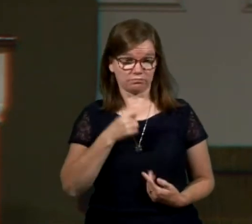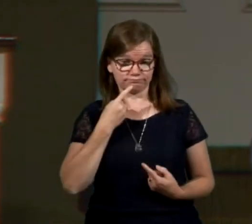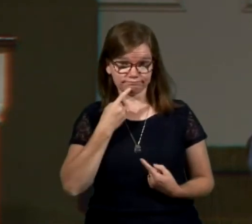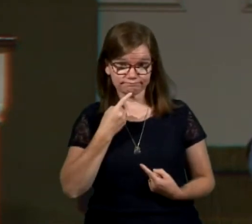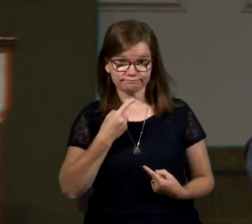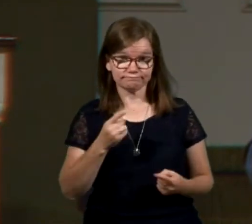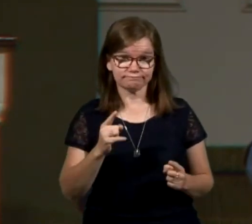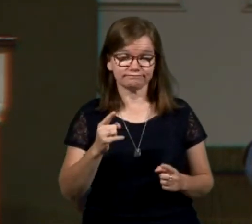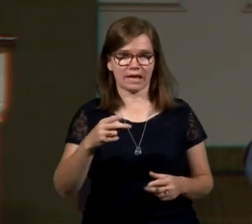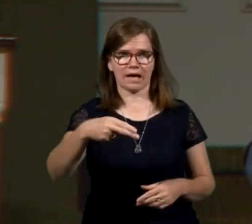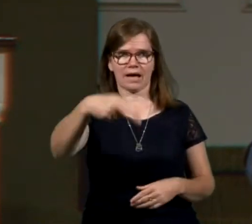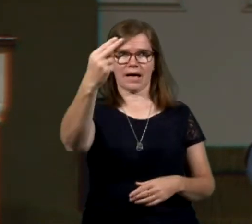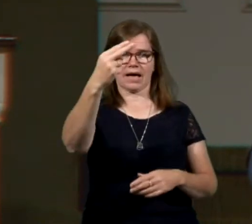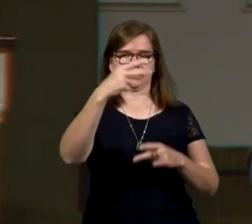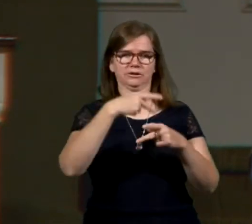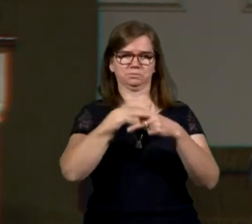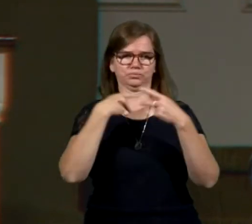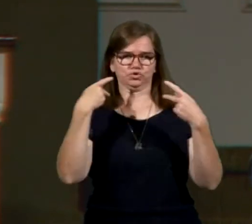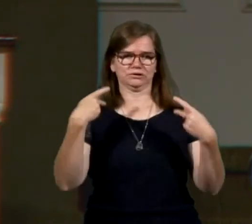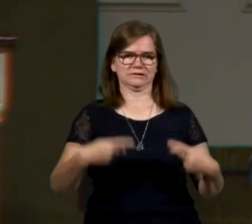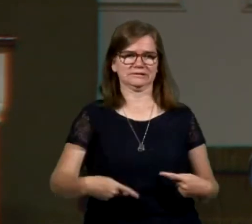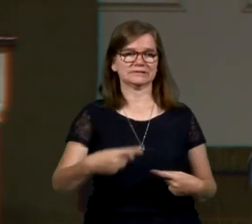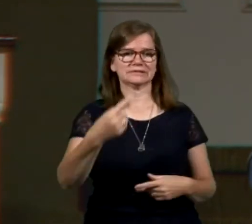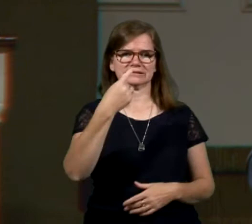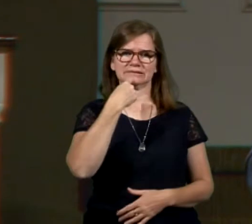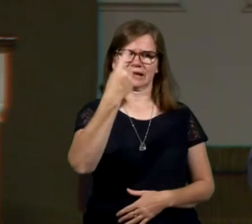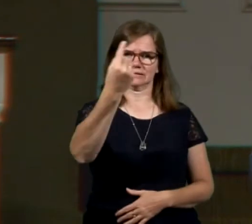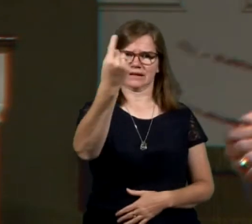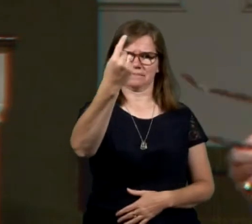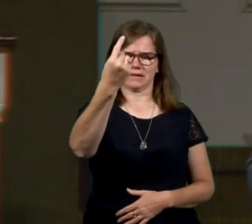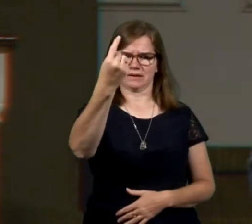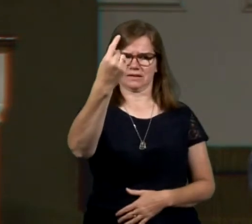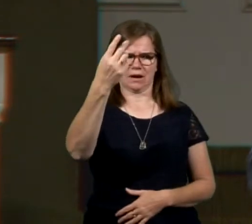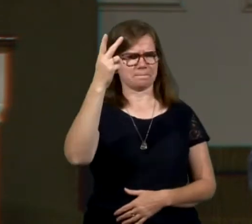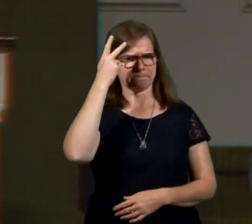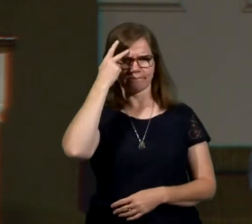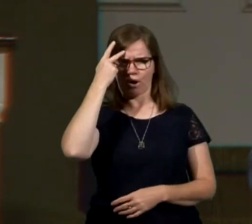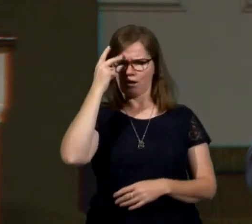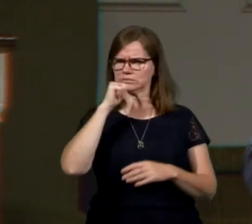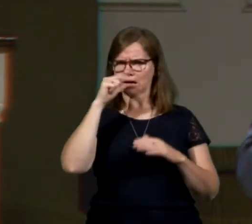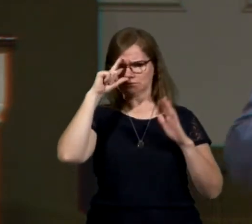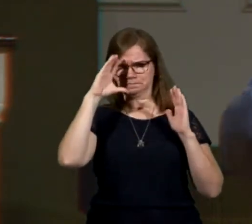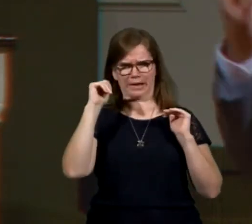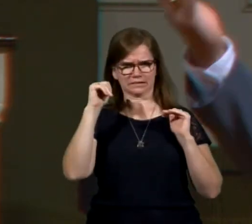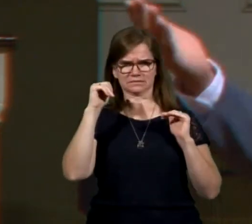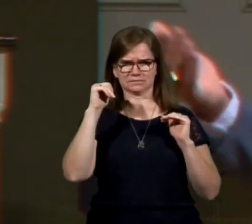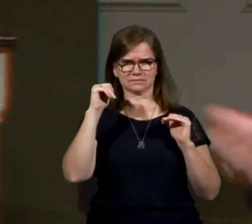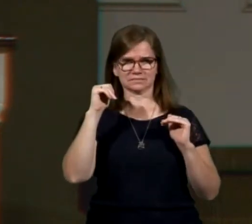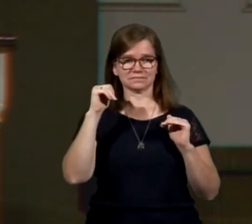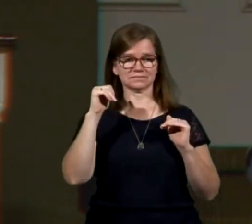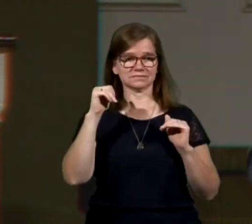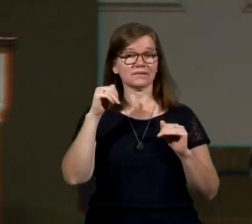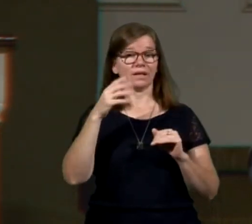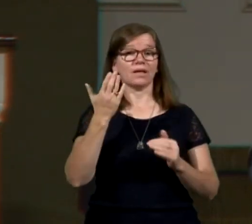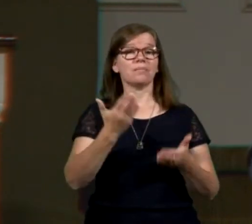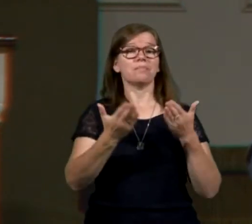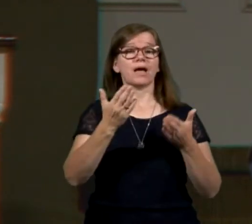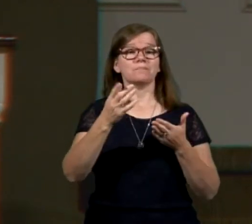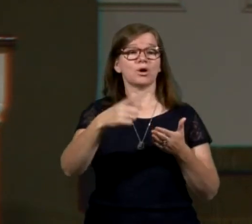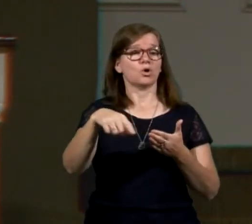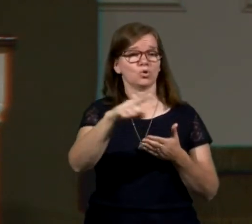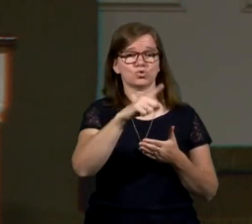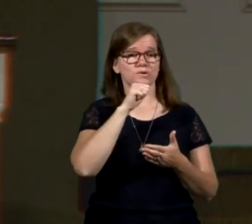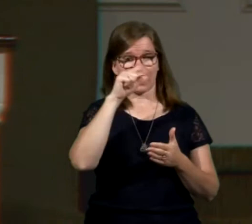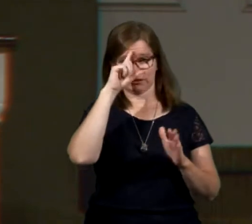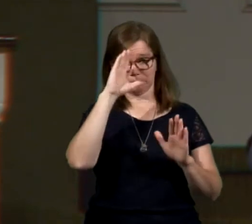the high priest immediately said something that he was not expecting. And you probably would not expect just opening your mouth for just a few moments in a court of